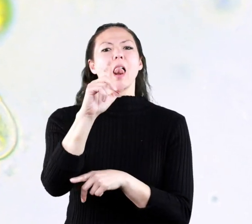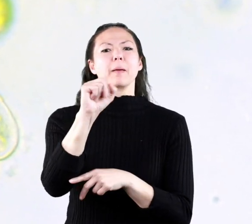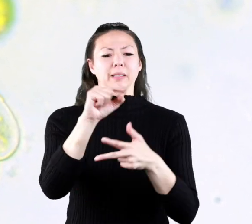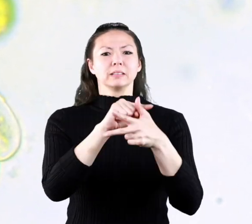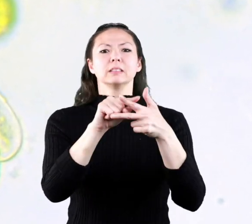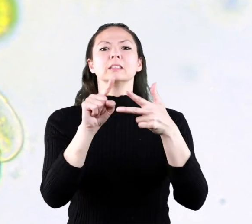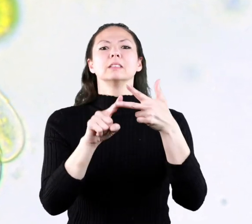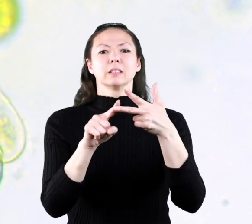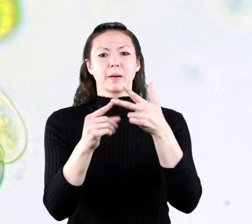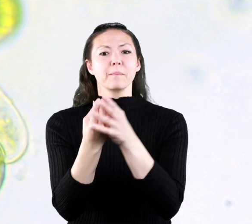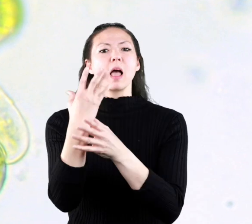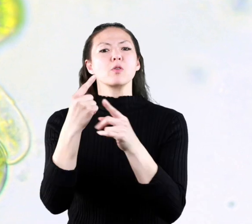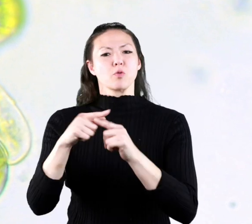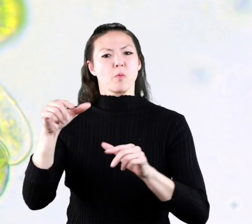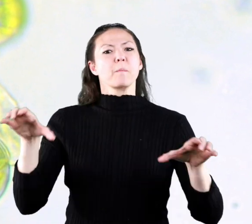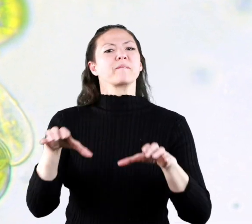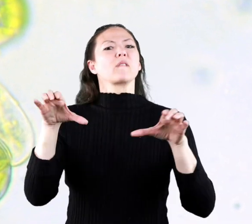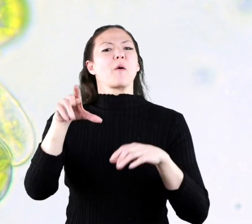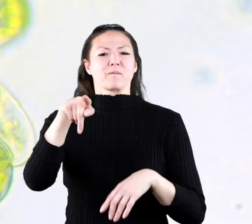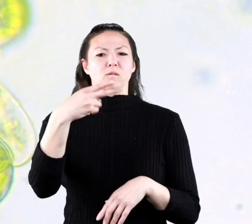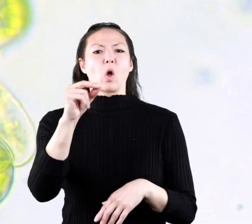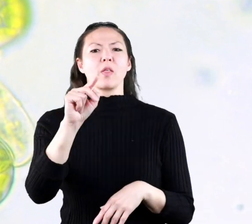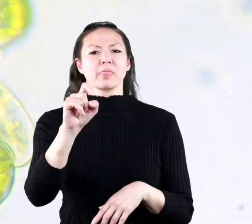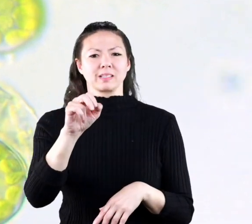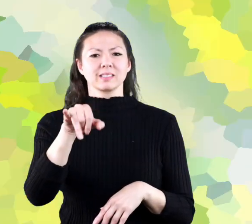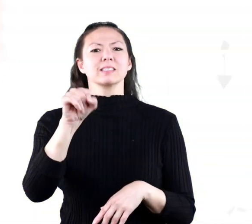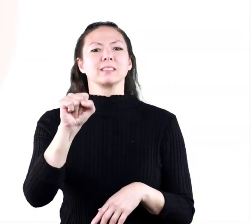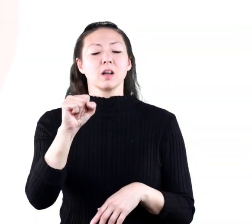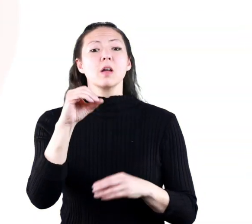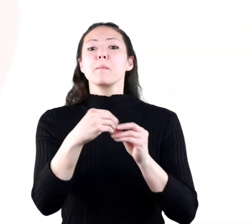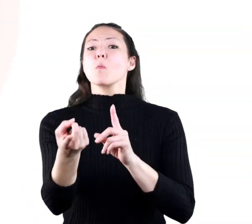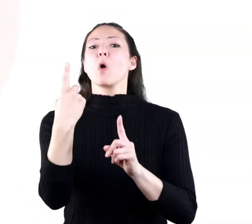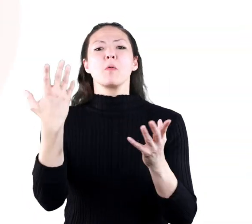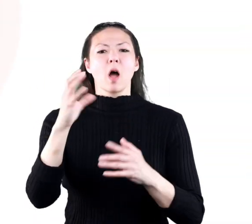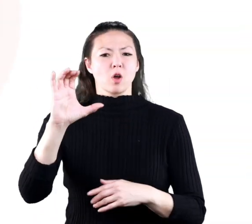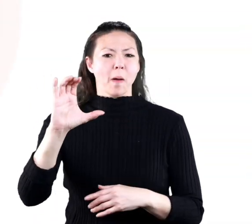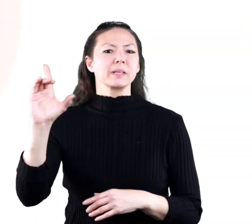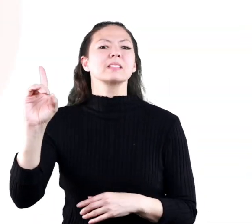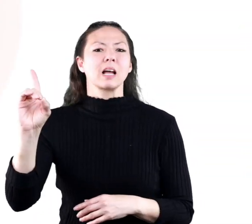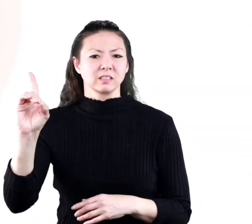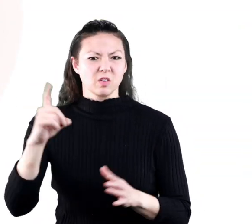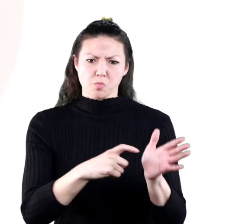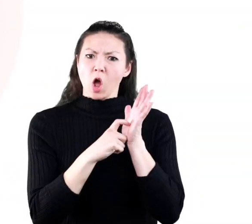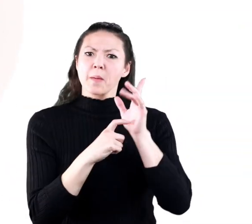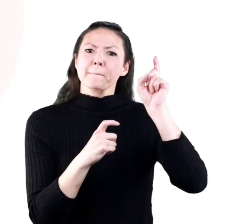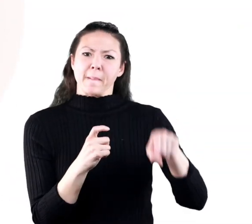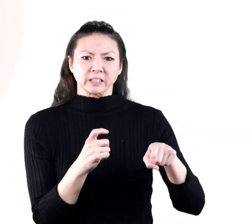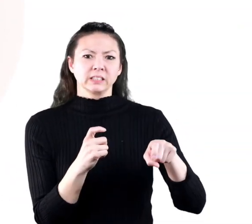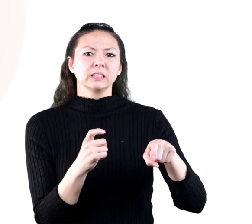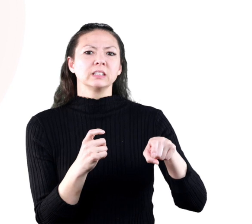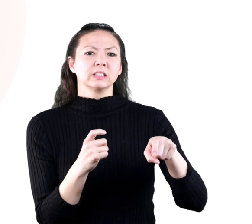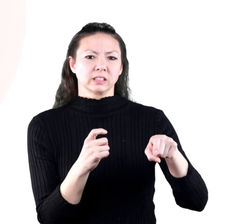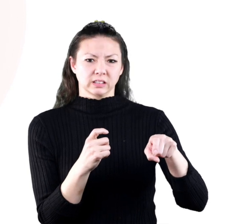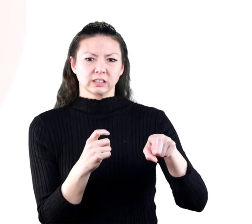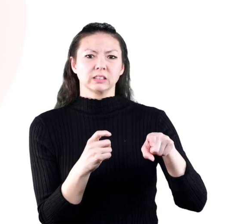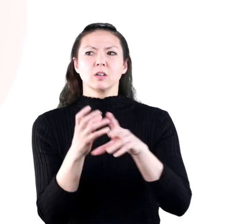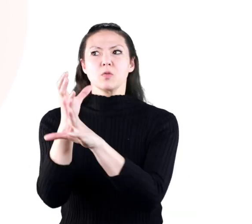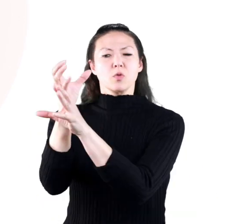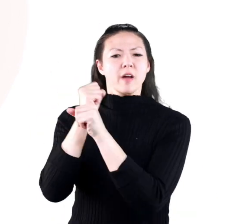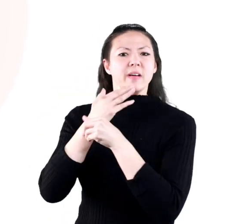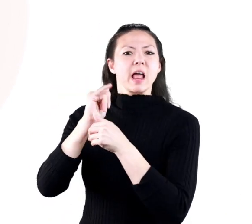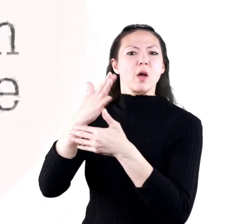are required for a plant to perform photosynthesis number one carbon dioxide is required